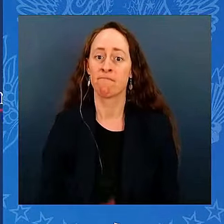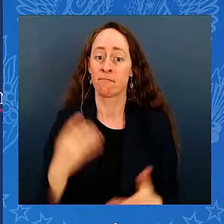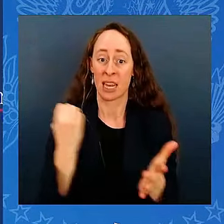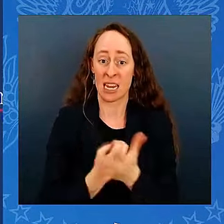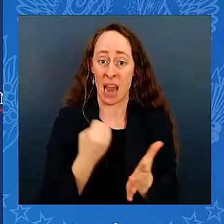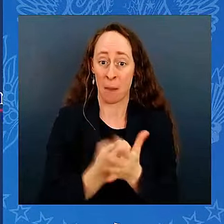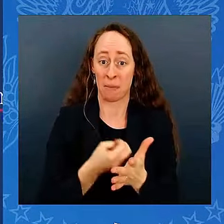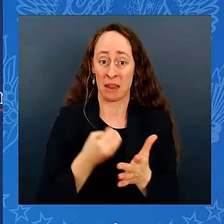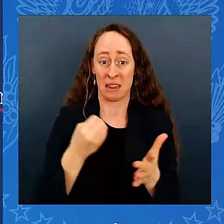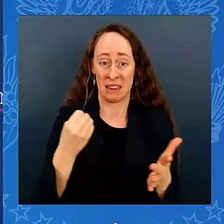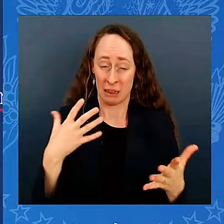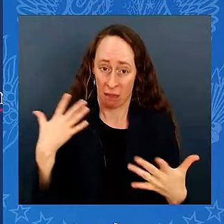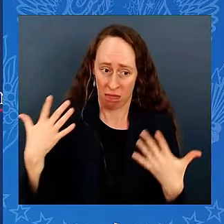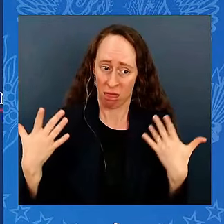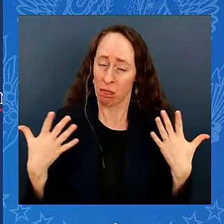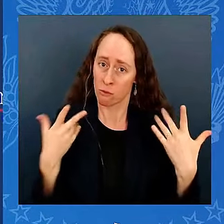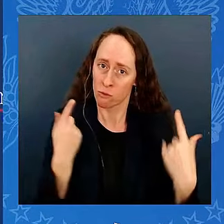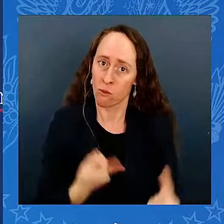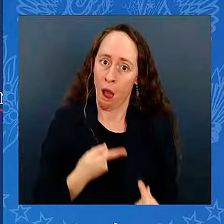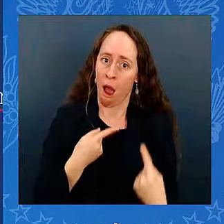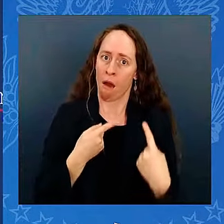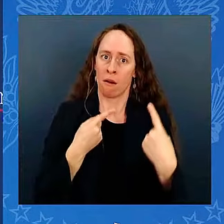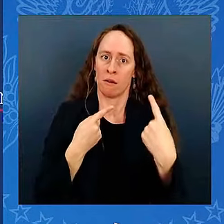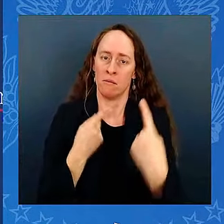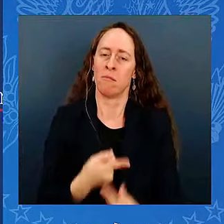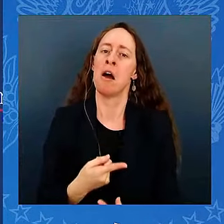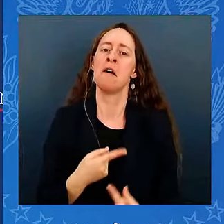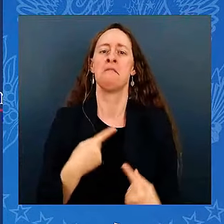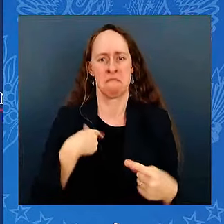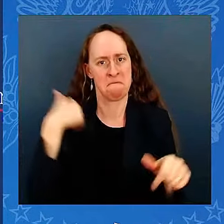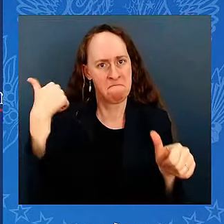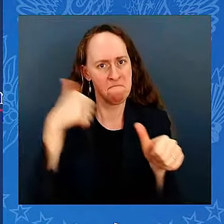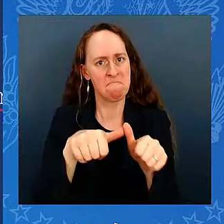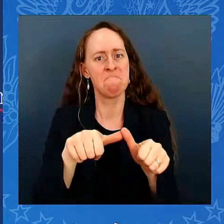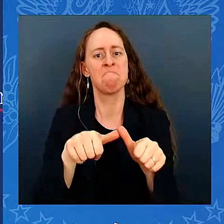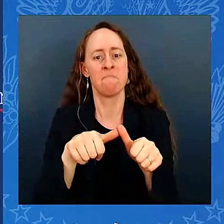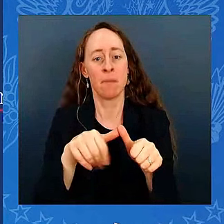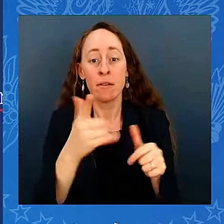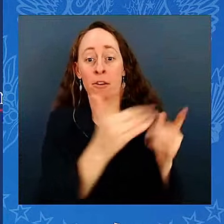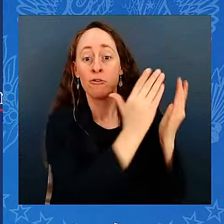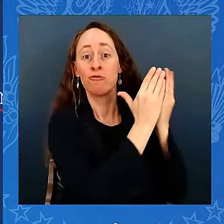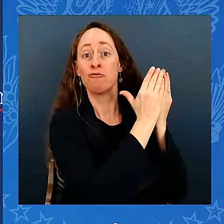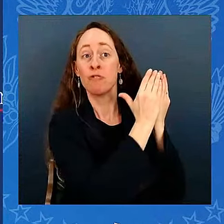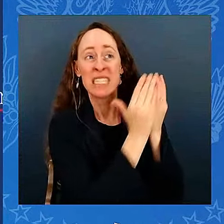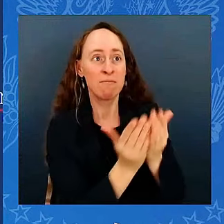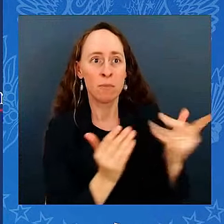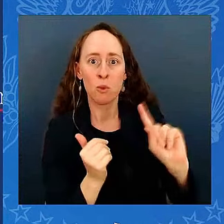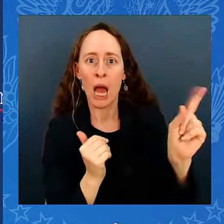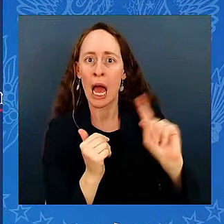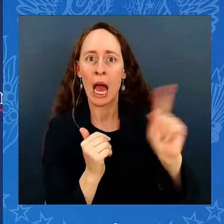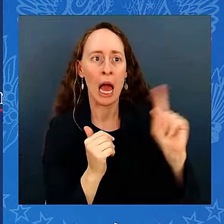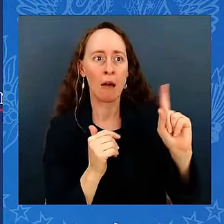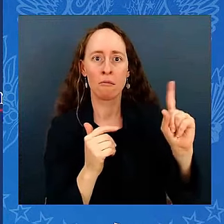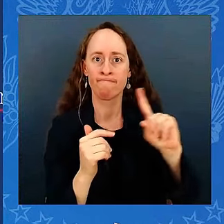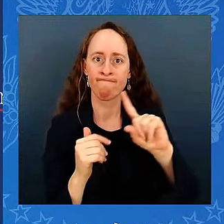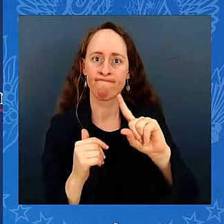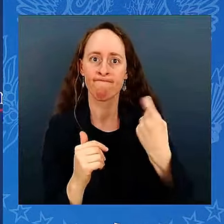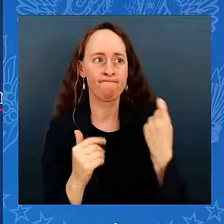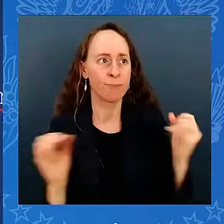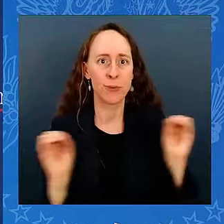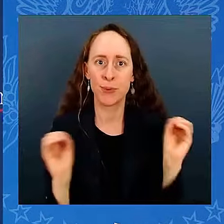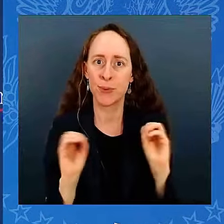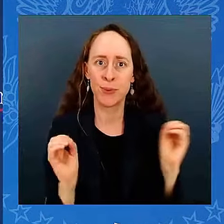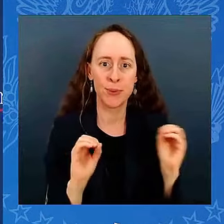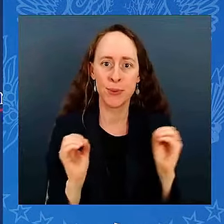up in an unprecedented manner. Shipping had stalled. Factories shut down. Inflation grew worse after Putin invaded